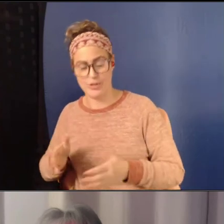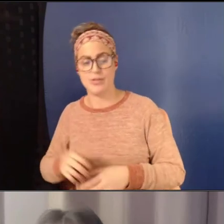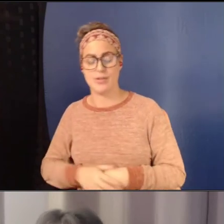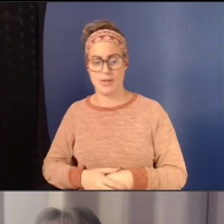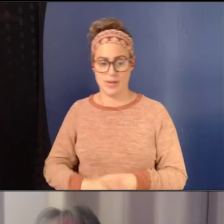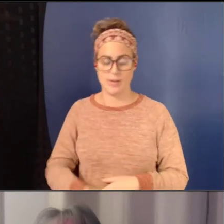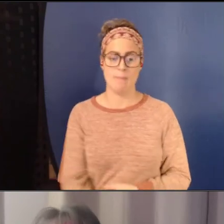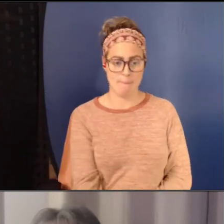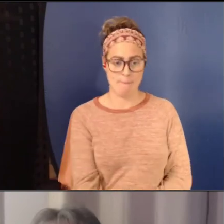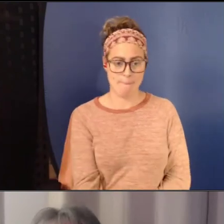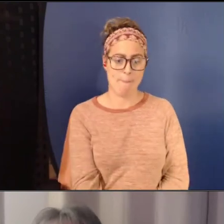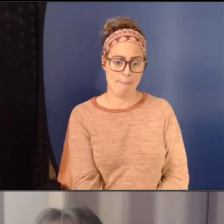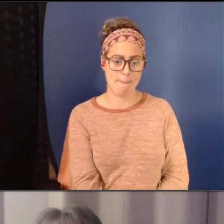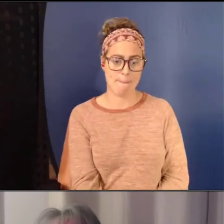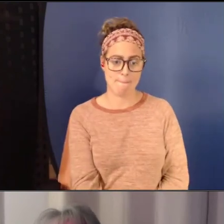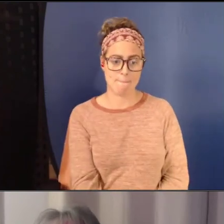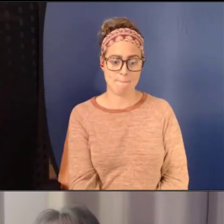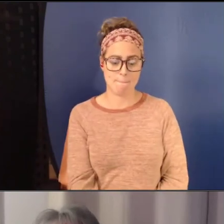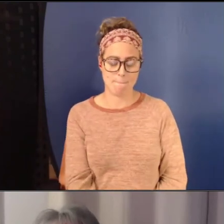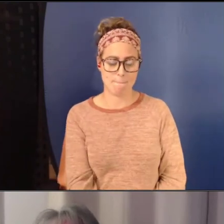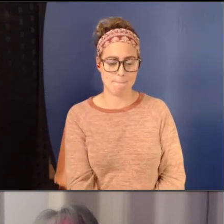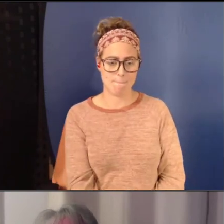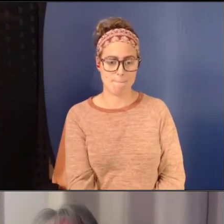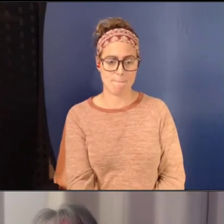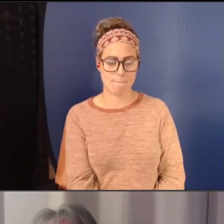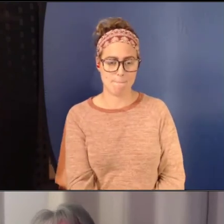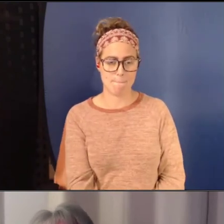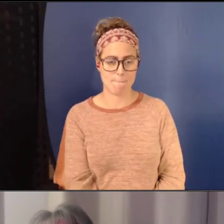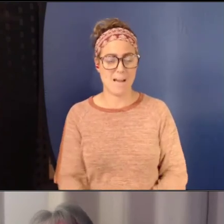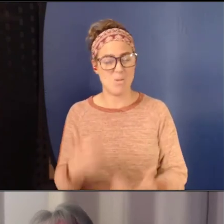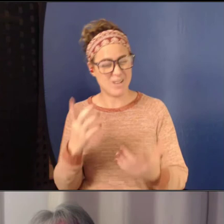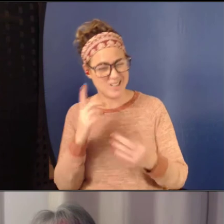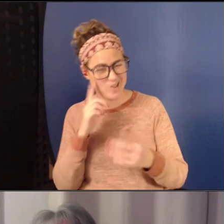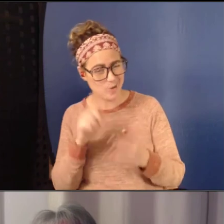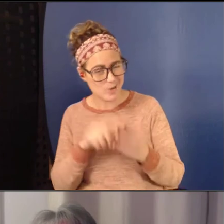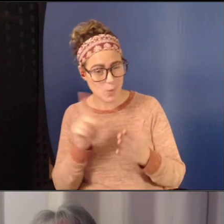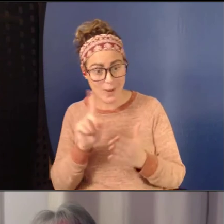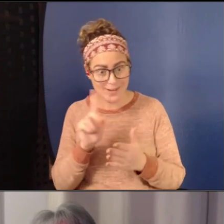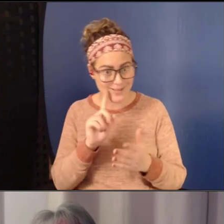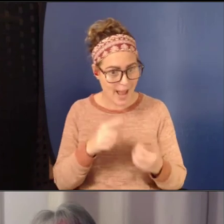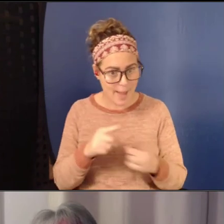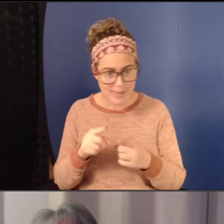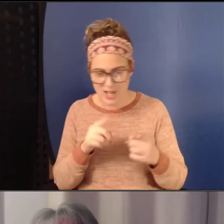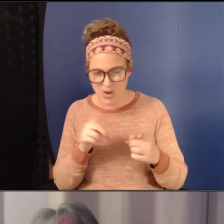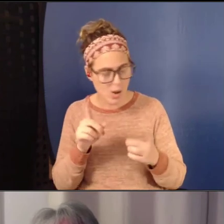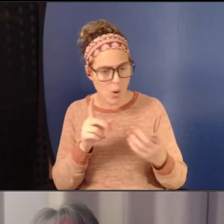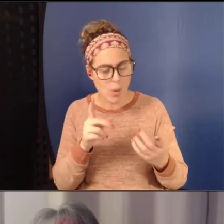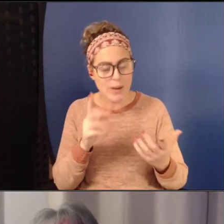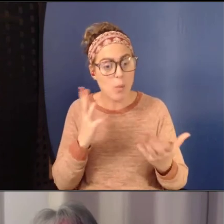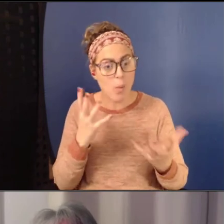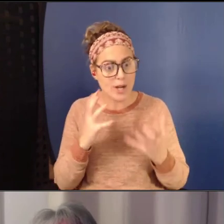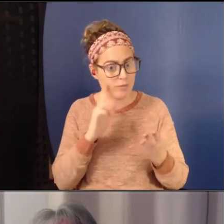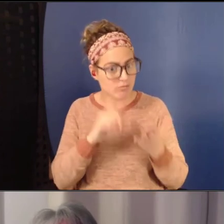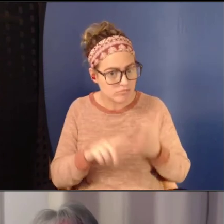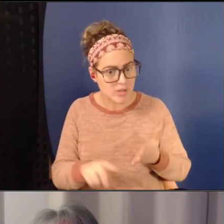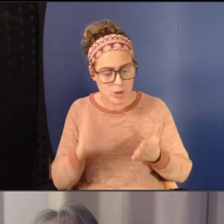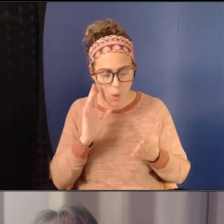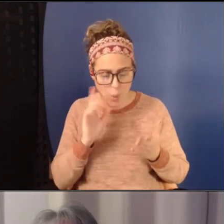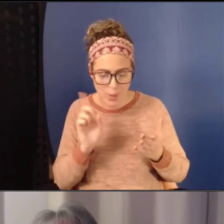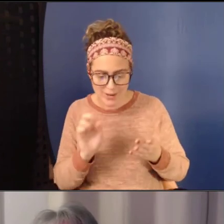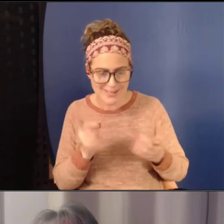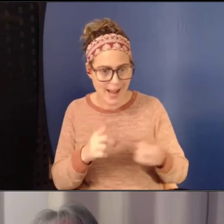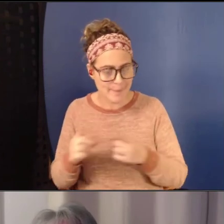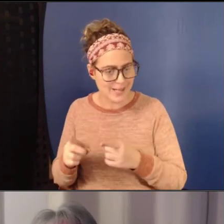and finding out where it's happening, who are the targets, and really understanding. And from our research, we also know that unfortunately the adults